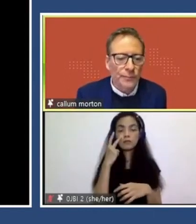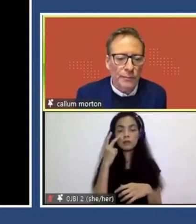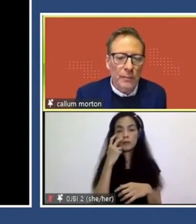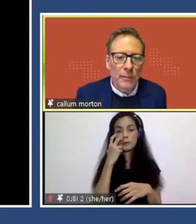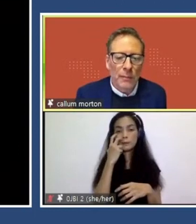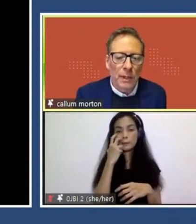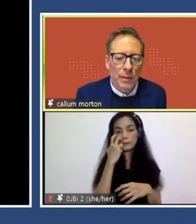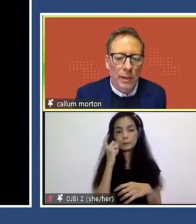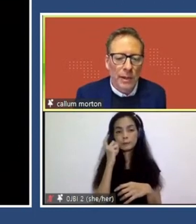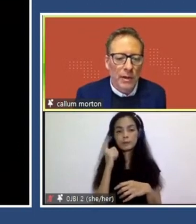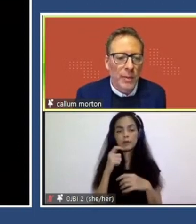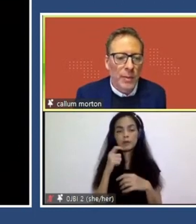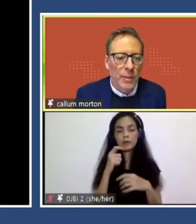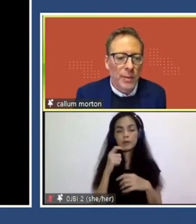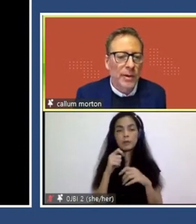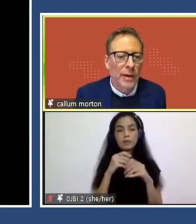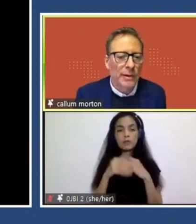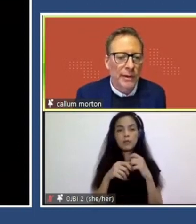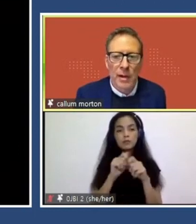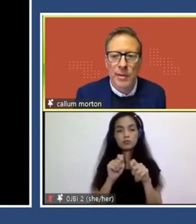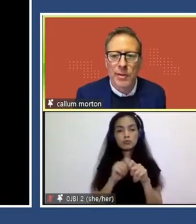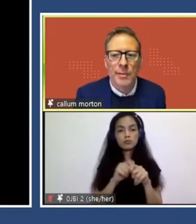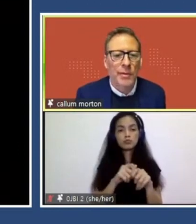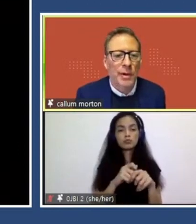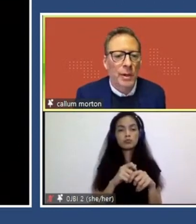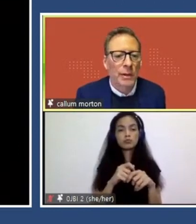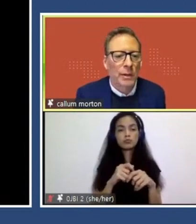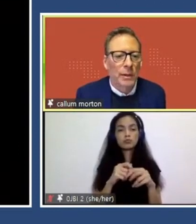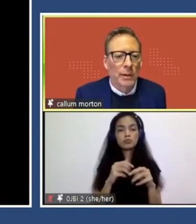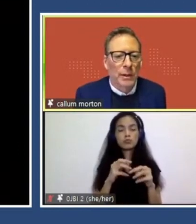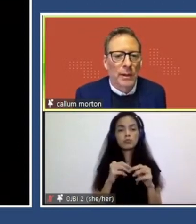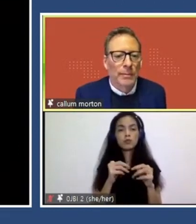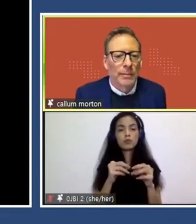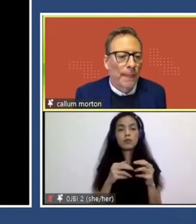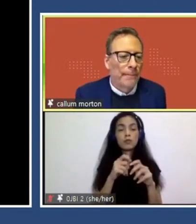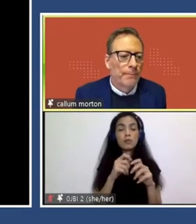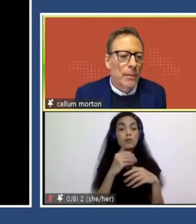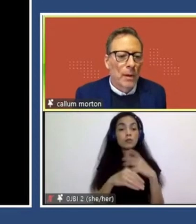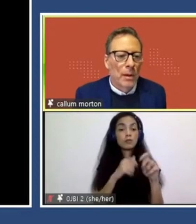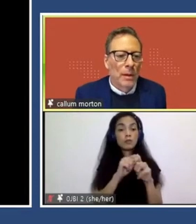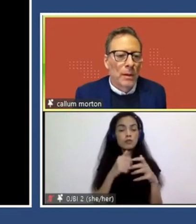um, colonized by scaphers and climbers, um, straight away. Um,